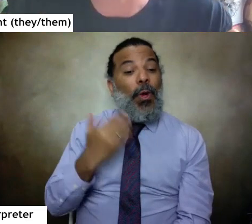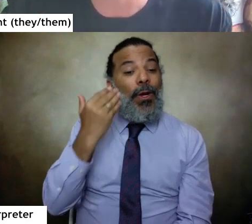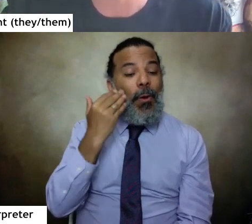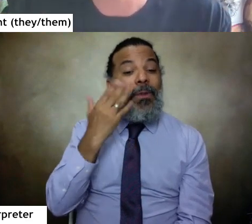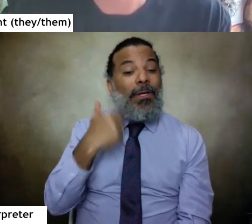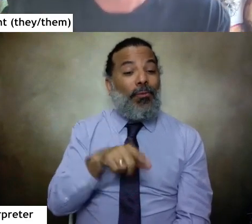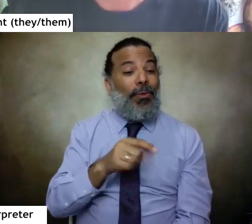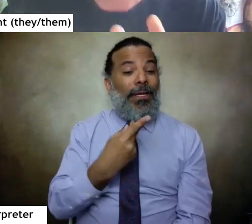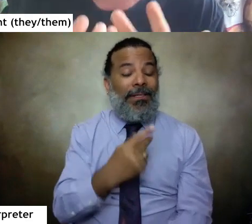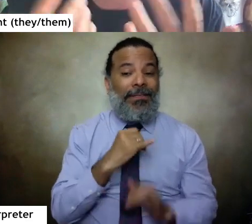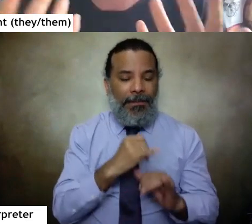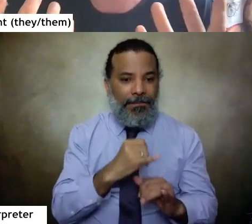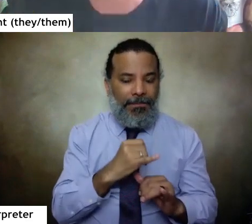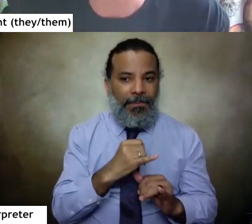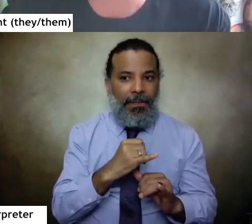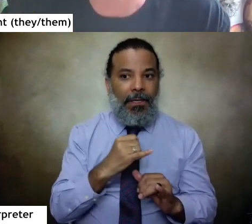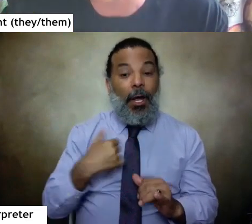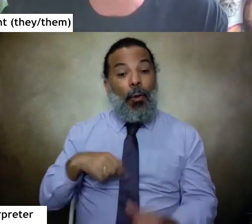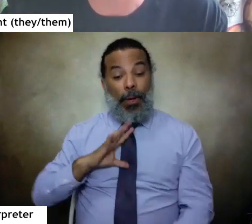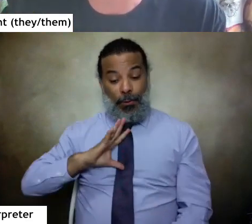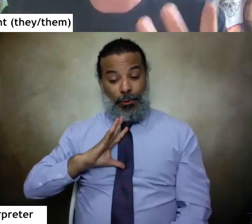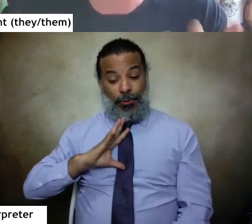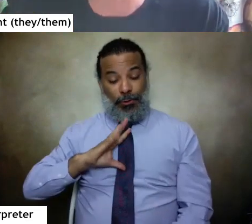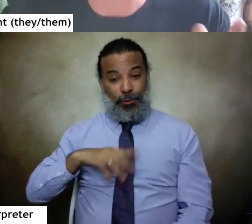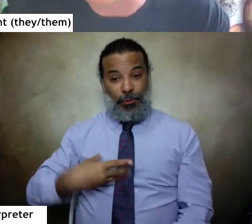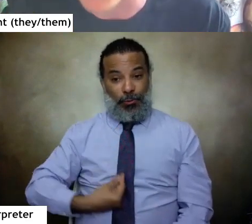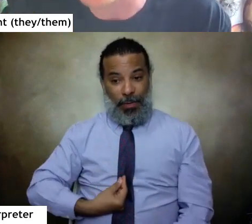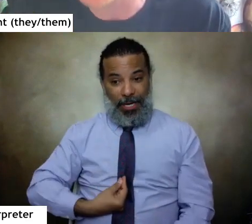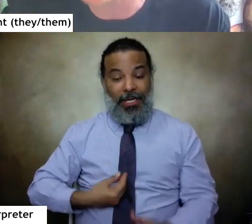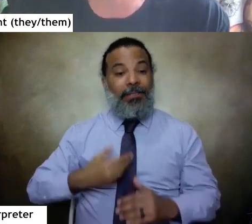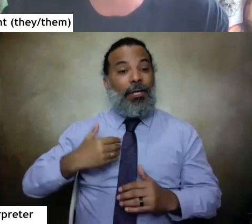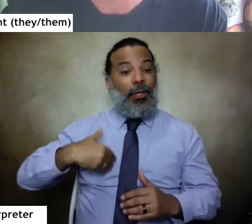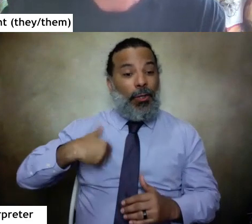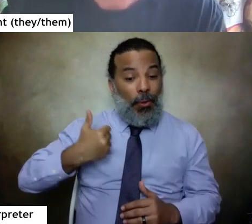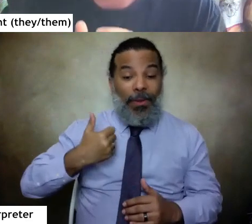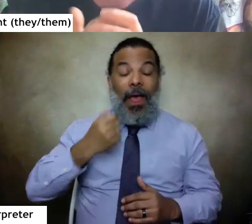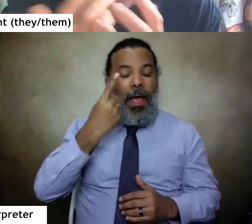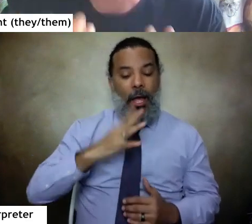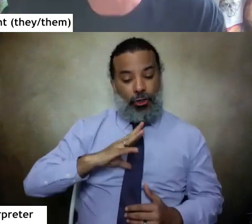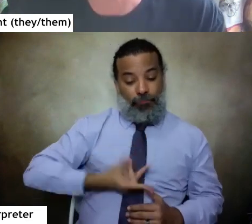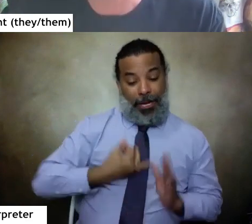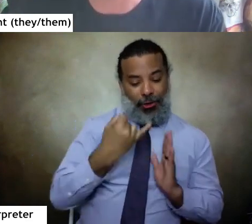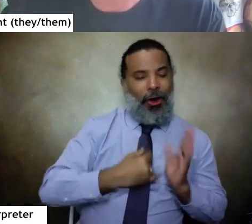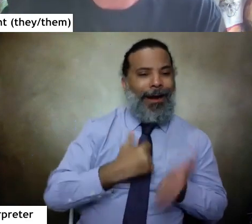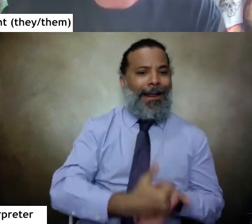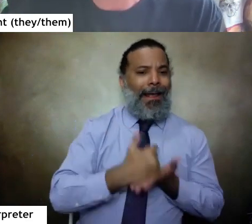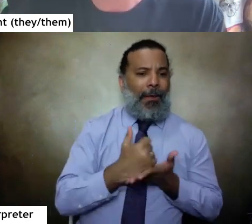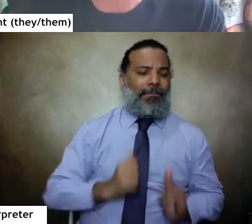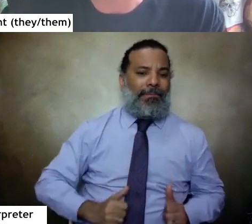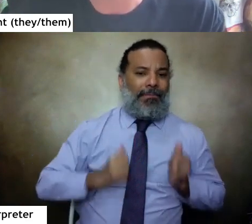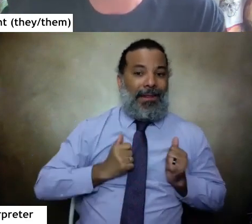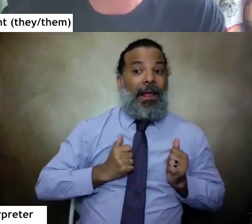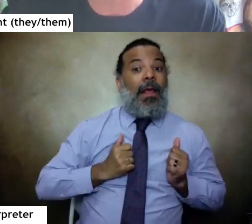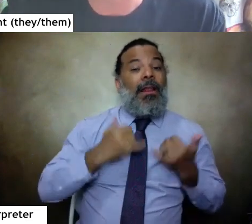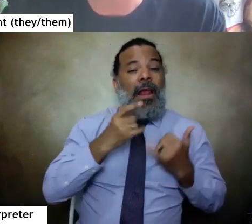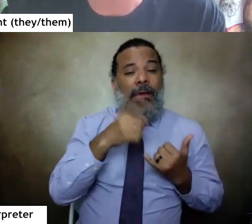are you. We were trans youth and trans art saved our lives. And the meaning of this art is that you have